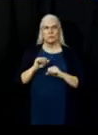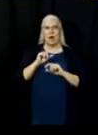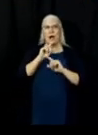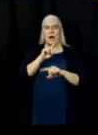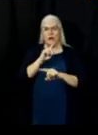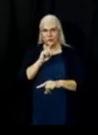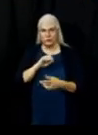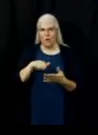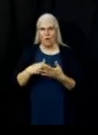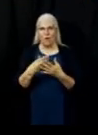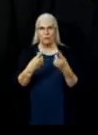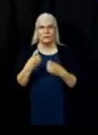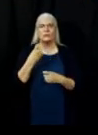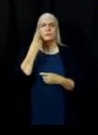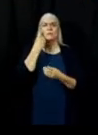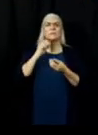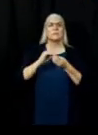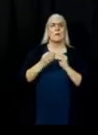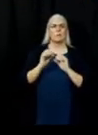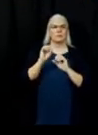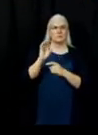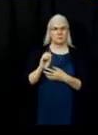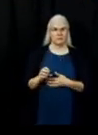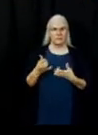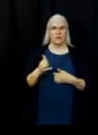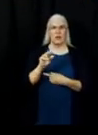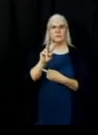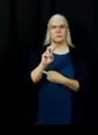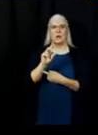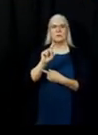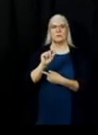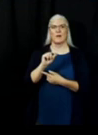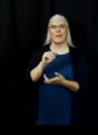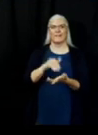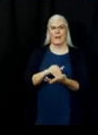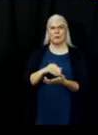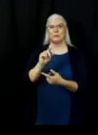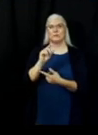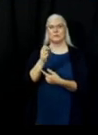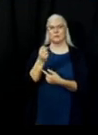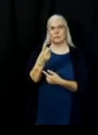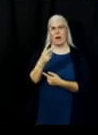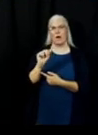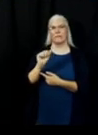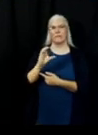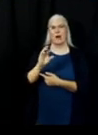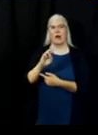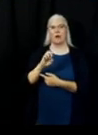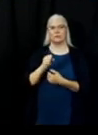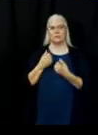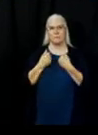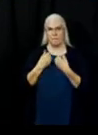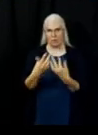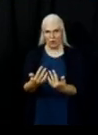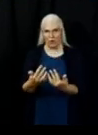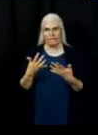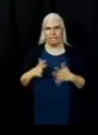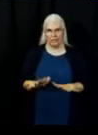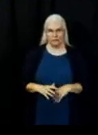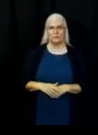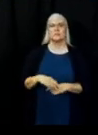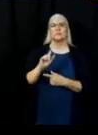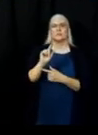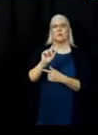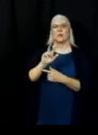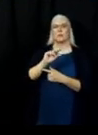Dixie Fire. The Dixie Fire is currently at 220,012 acres with 23%